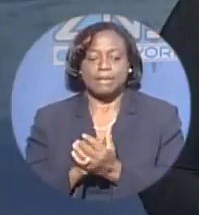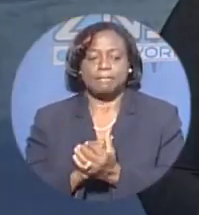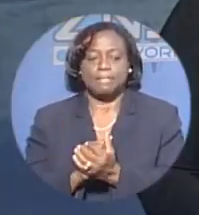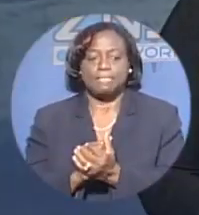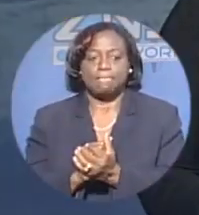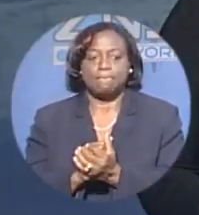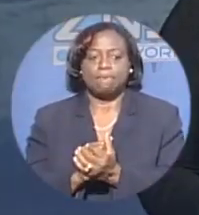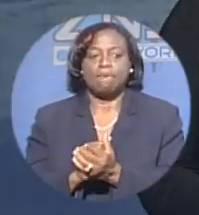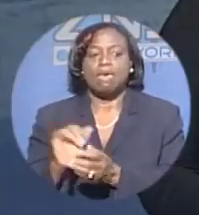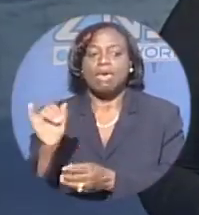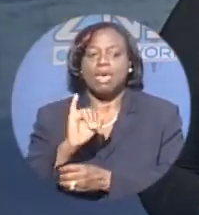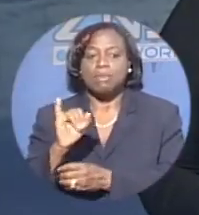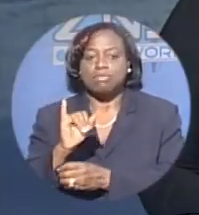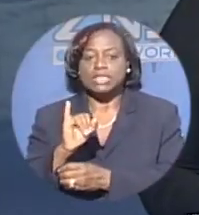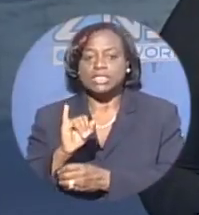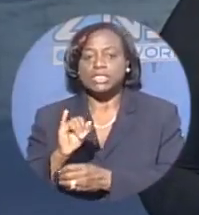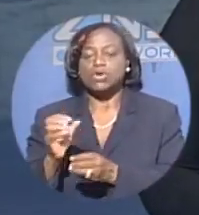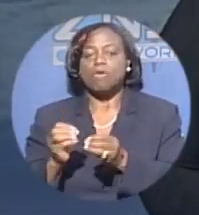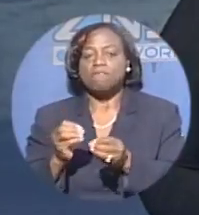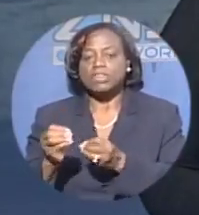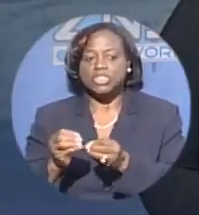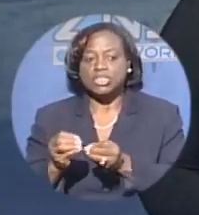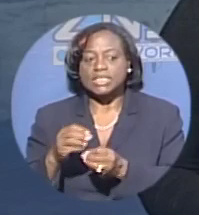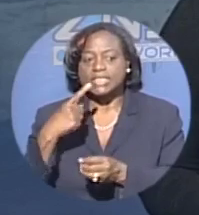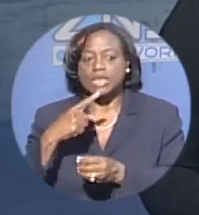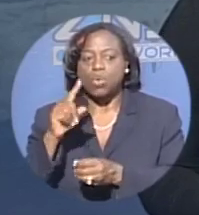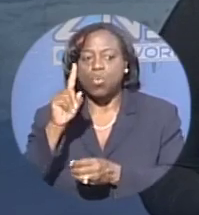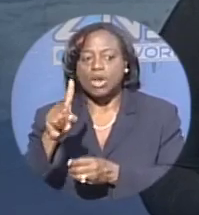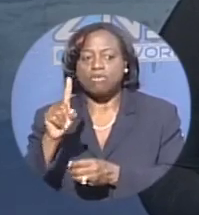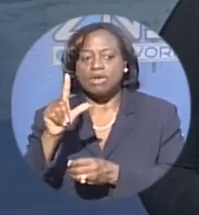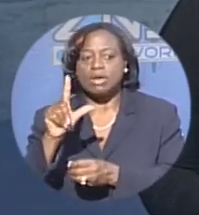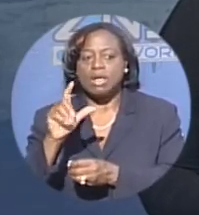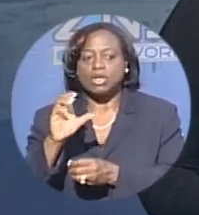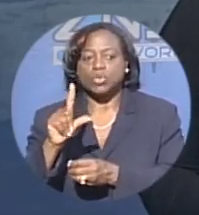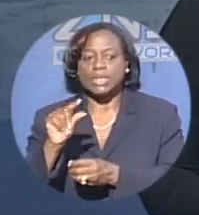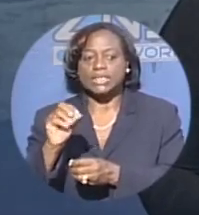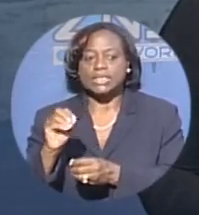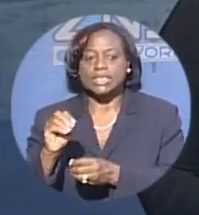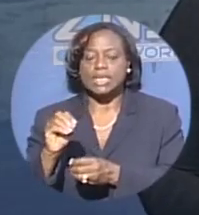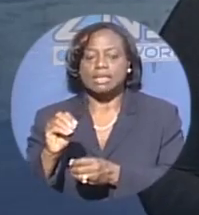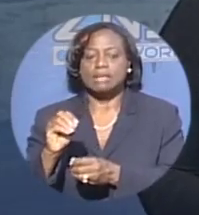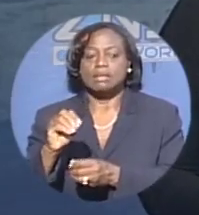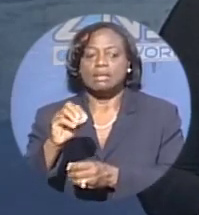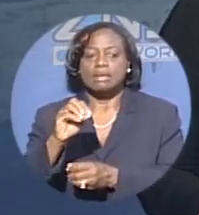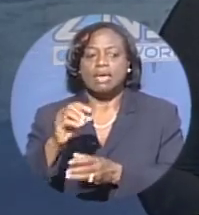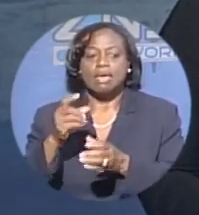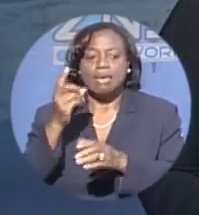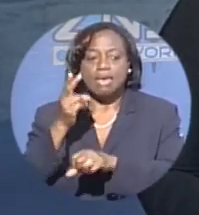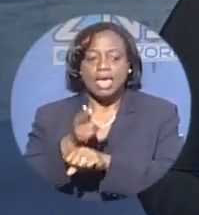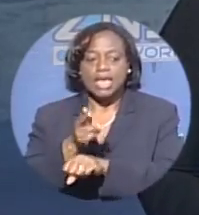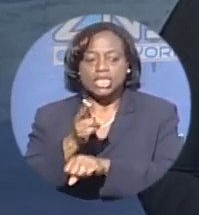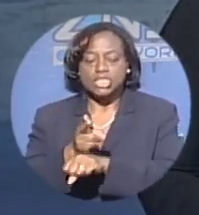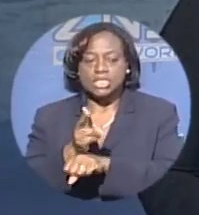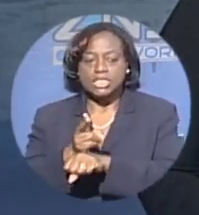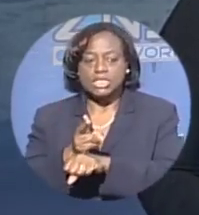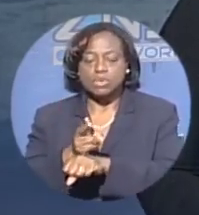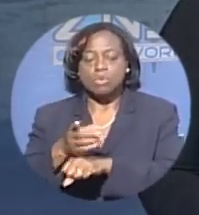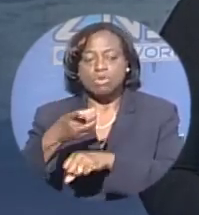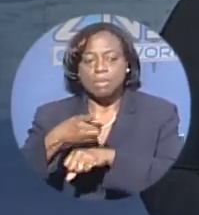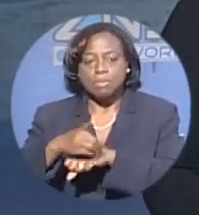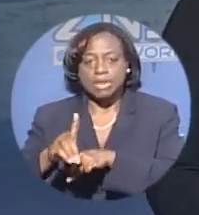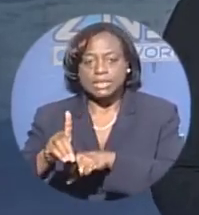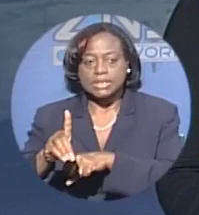Immigration officials announcing today that 111 Haitian migrants were repatriated to Port-au-Prince this afternoon at about 2.05